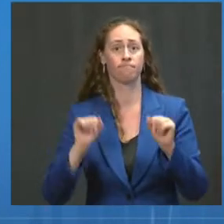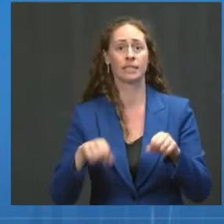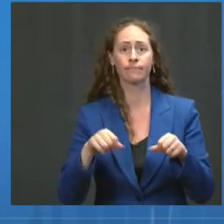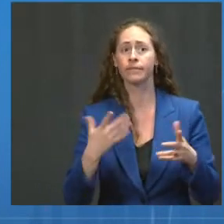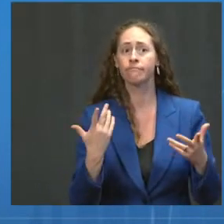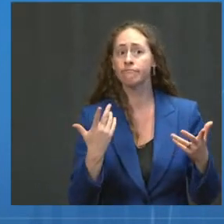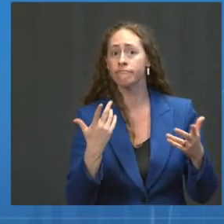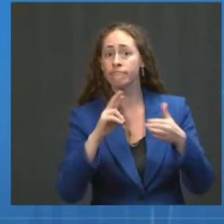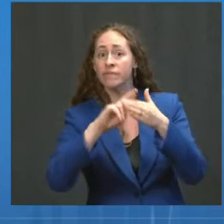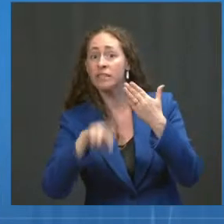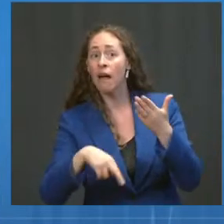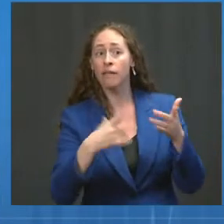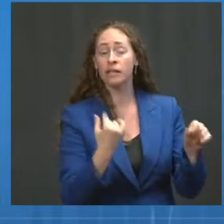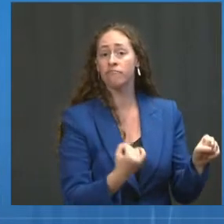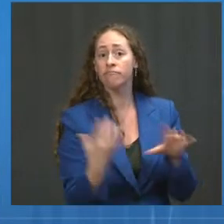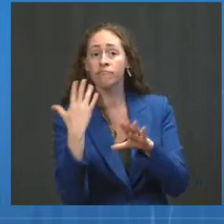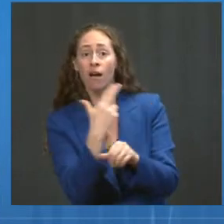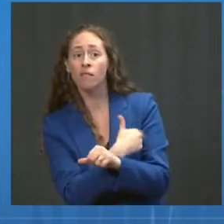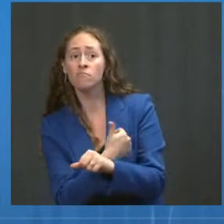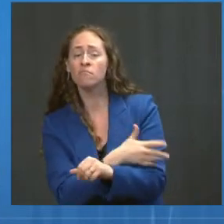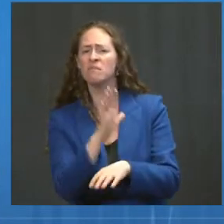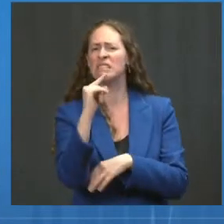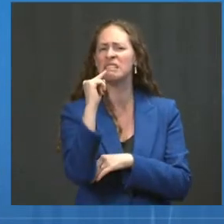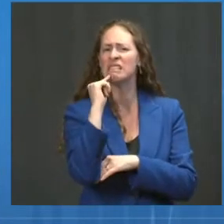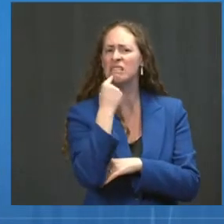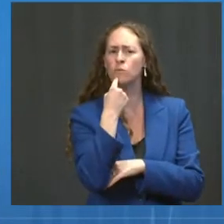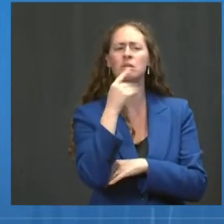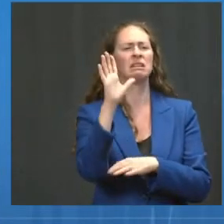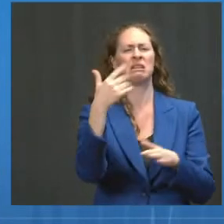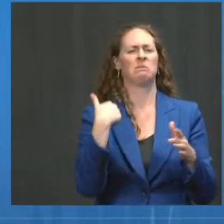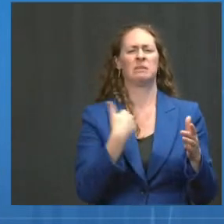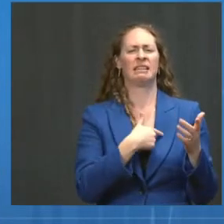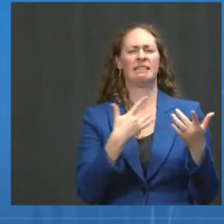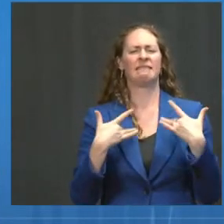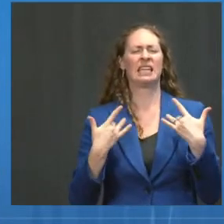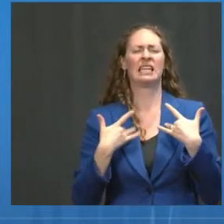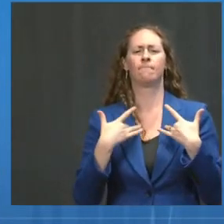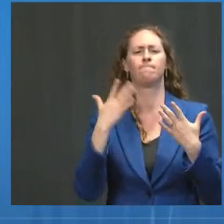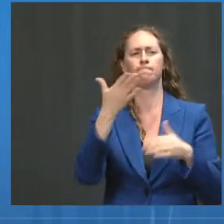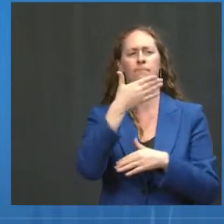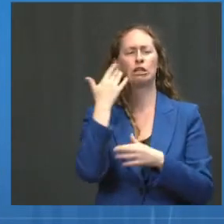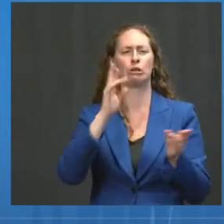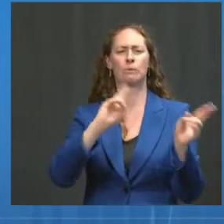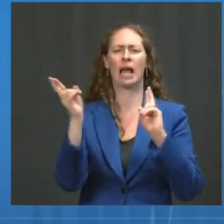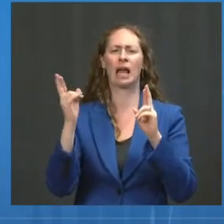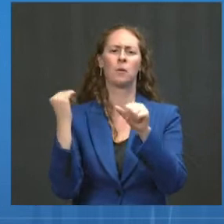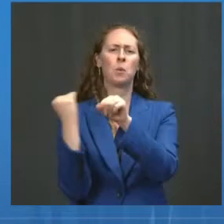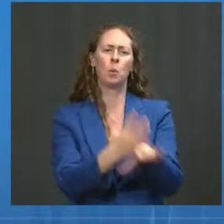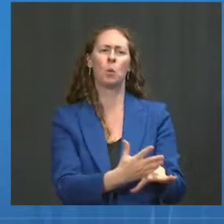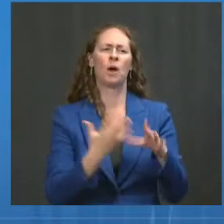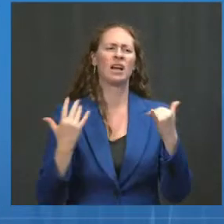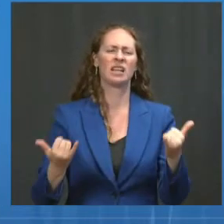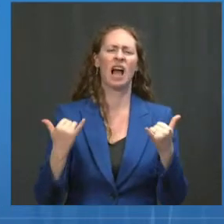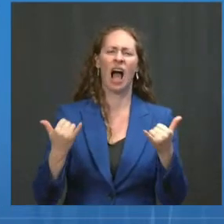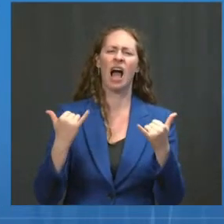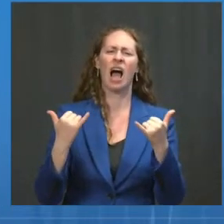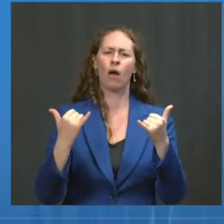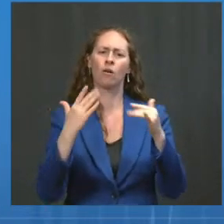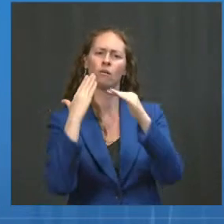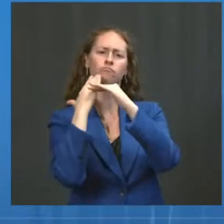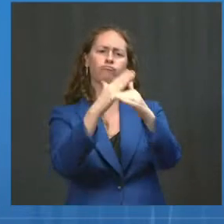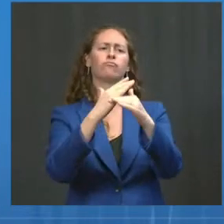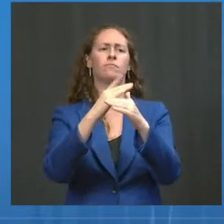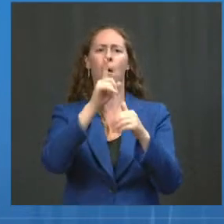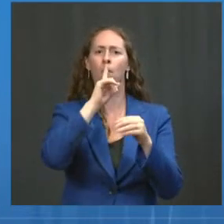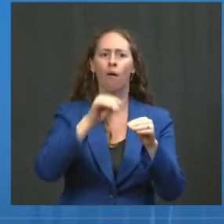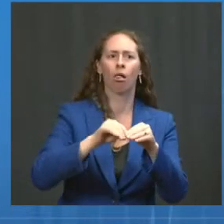we are announcing our plan to stay ahead of this virus by being prepared to offer COVID-19 booster